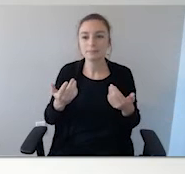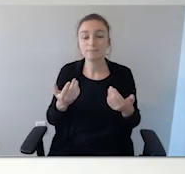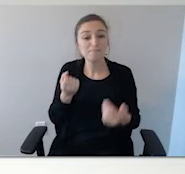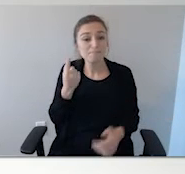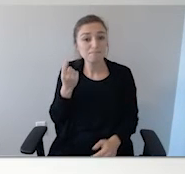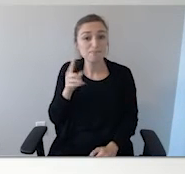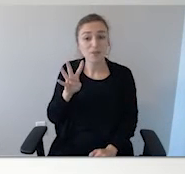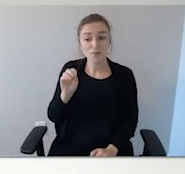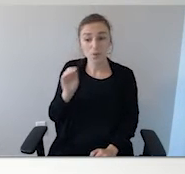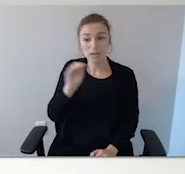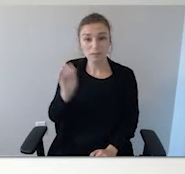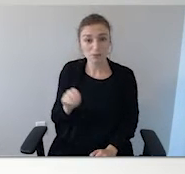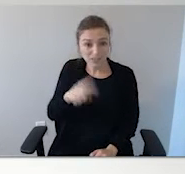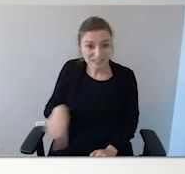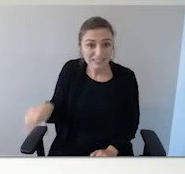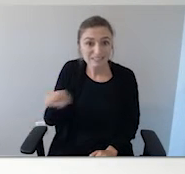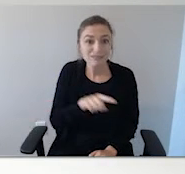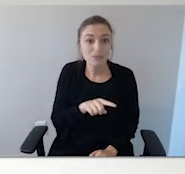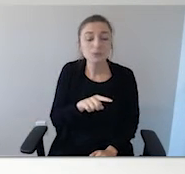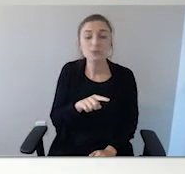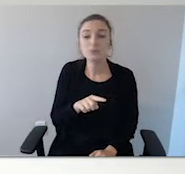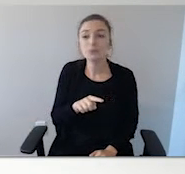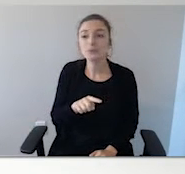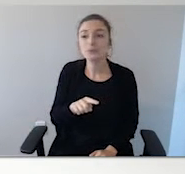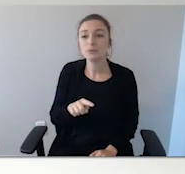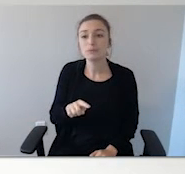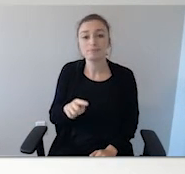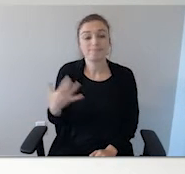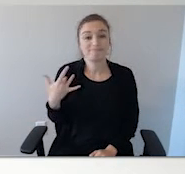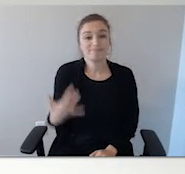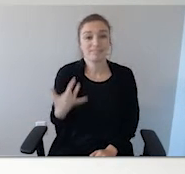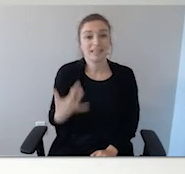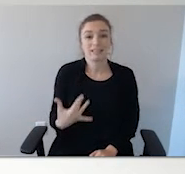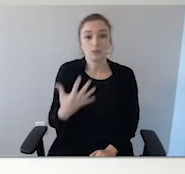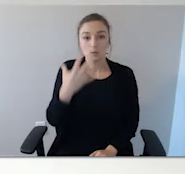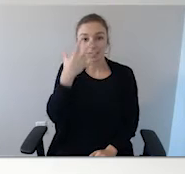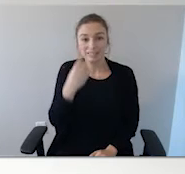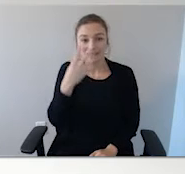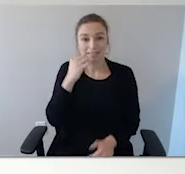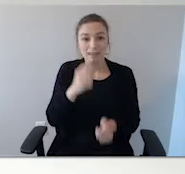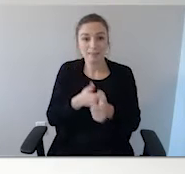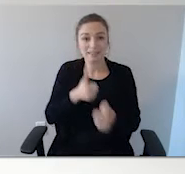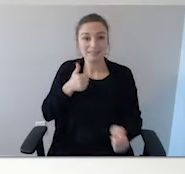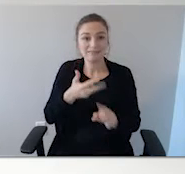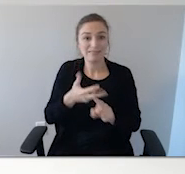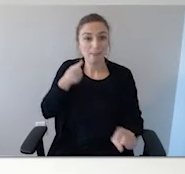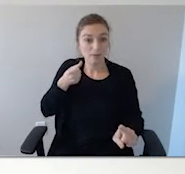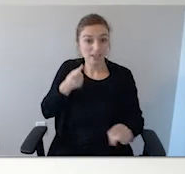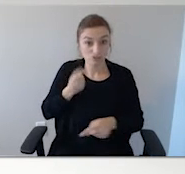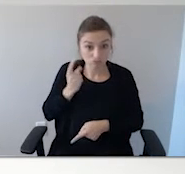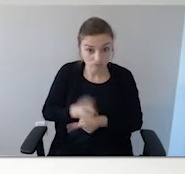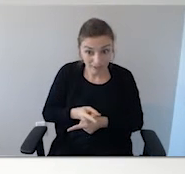wander, 40% of you guys are experiencing sleep deprivation, am I right?